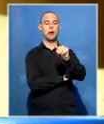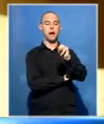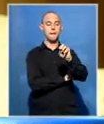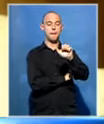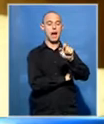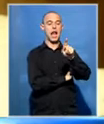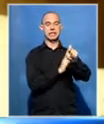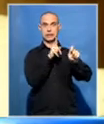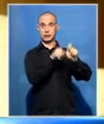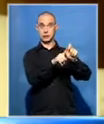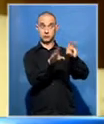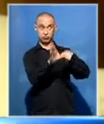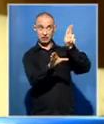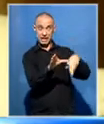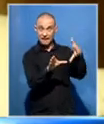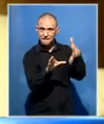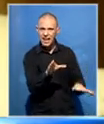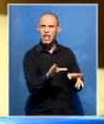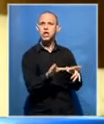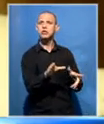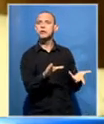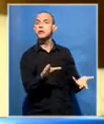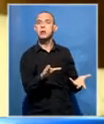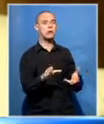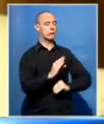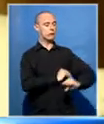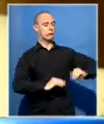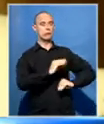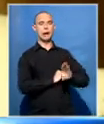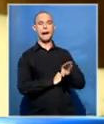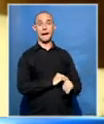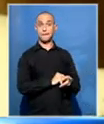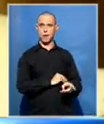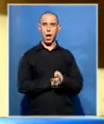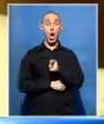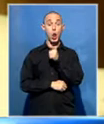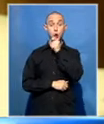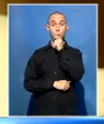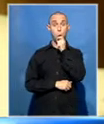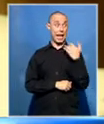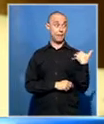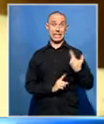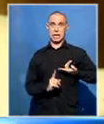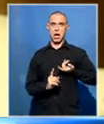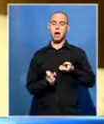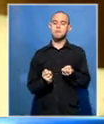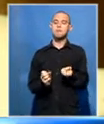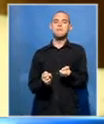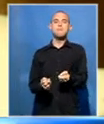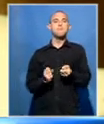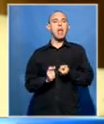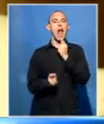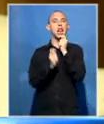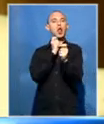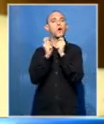letter that General Dramad had written to him in December. And in this letter, General Dramad had indicated that he would